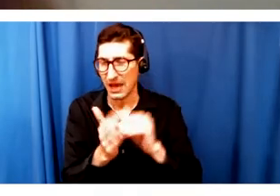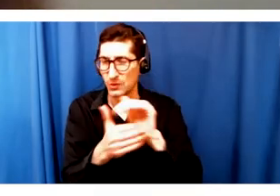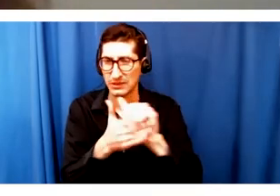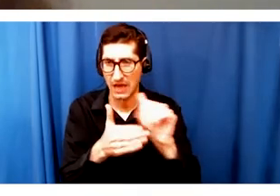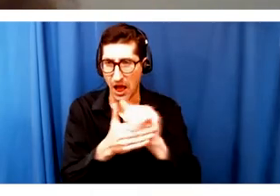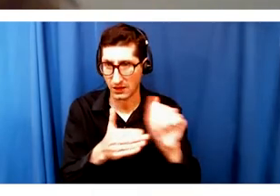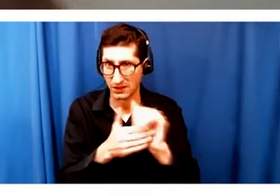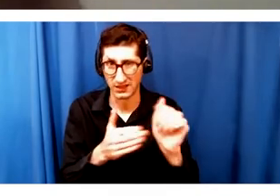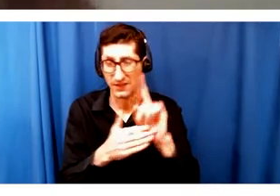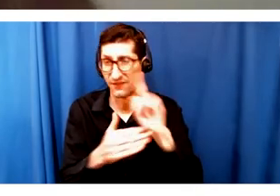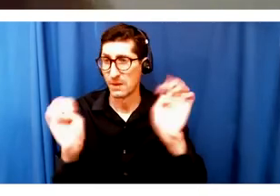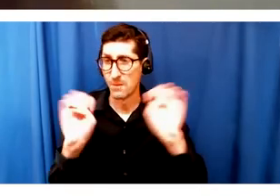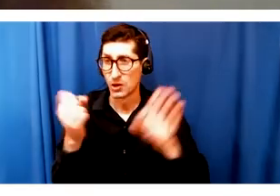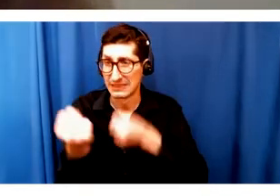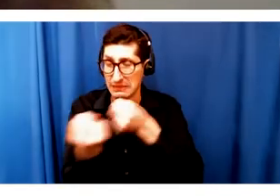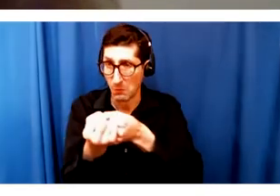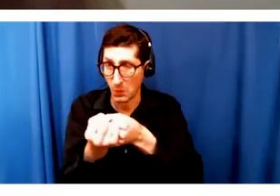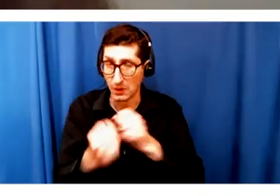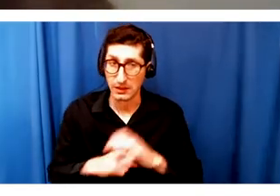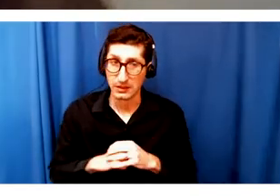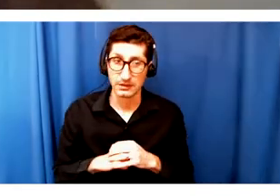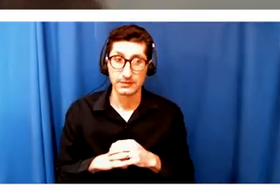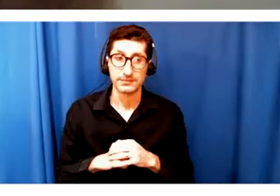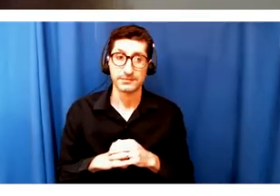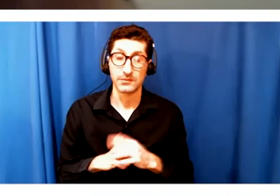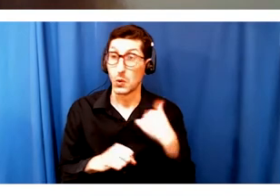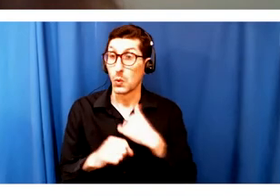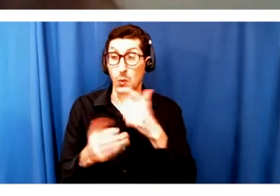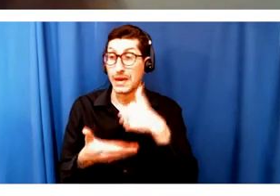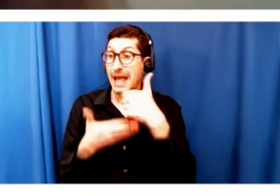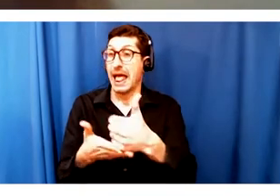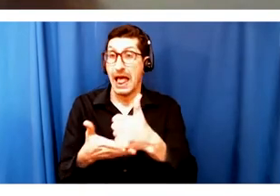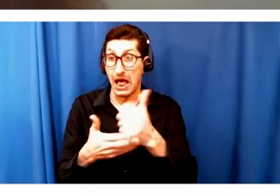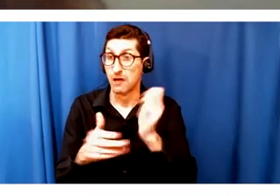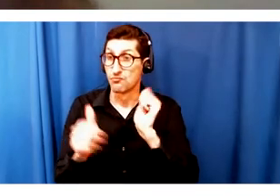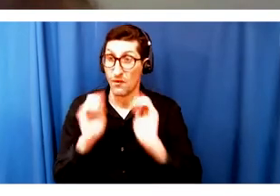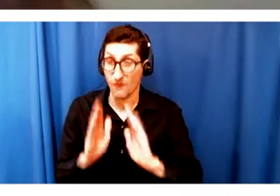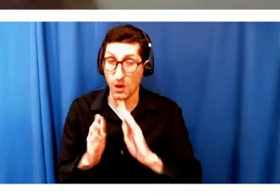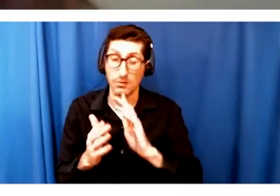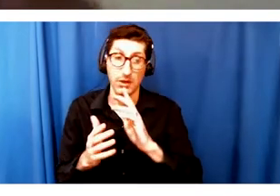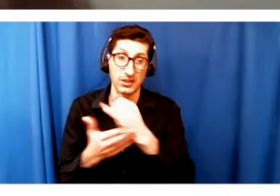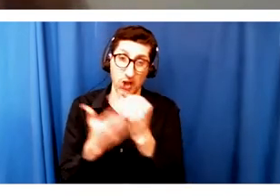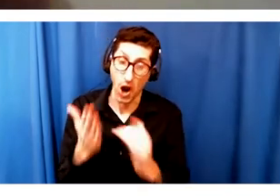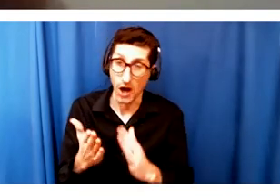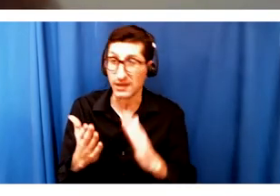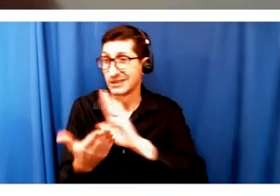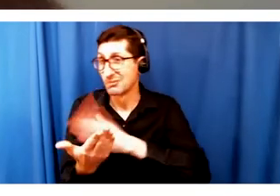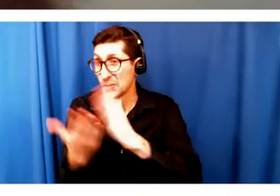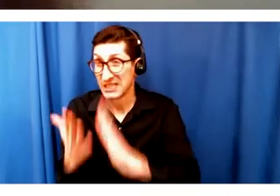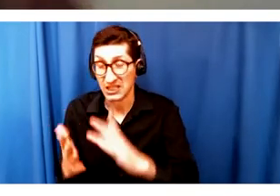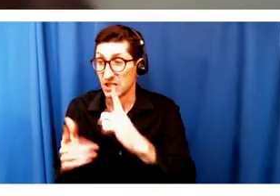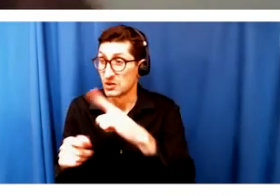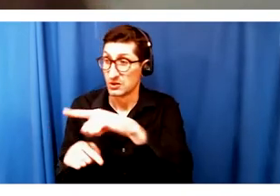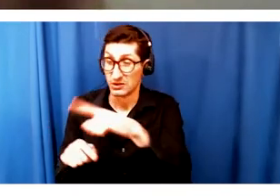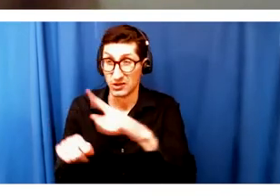here to help artists in times of need, and this is a huge time of need. So many people I know don't apply because they think there are